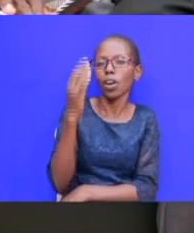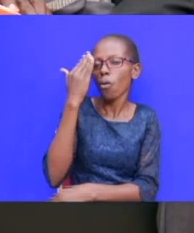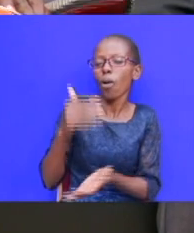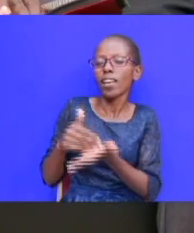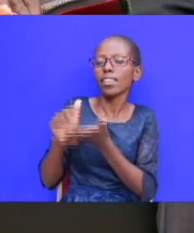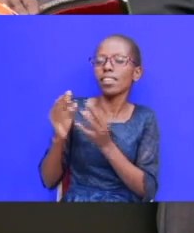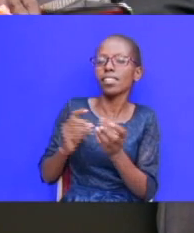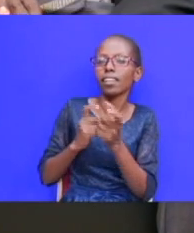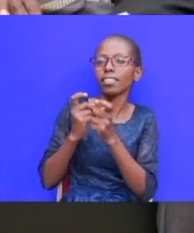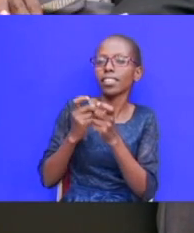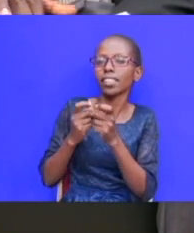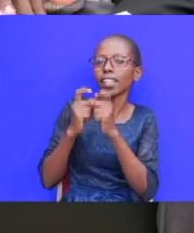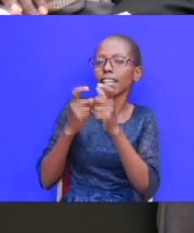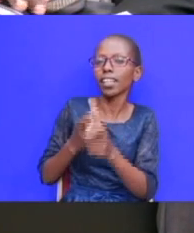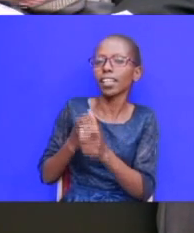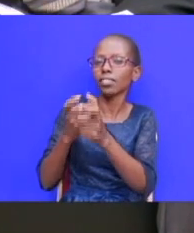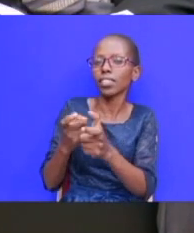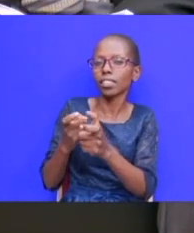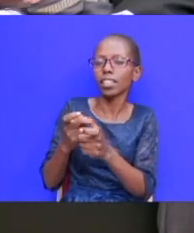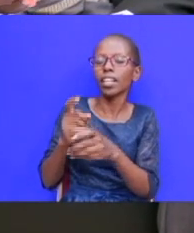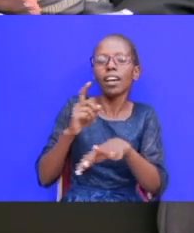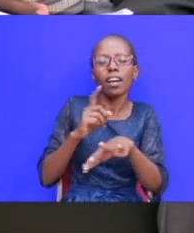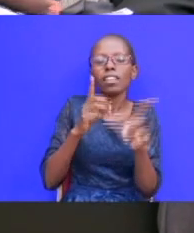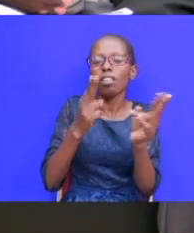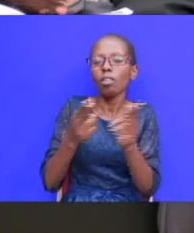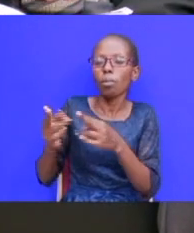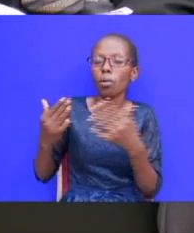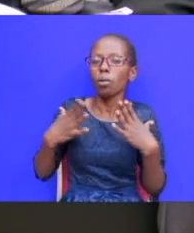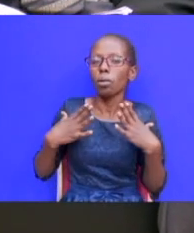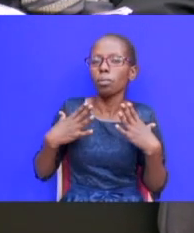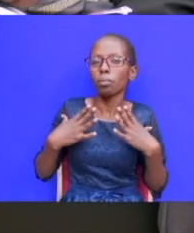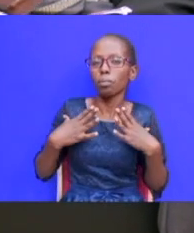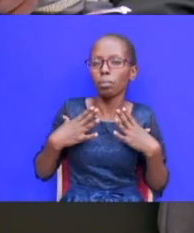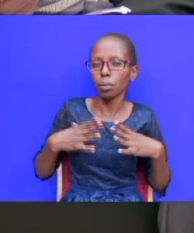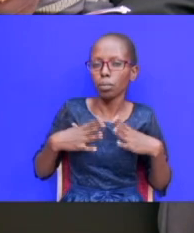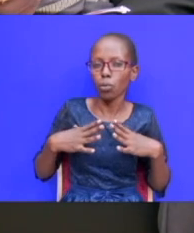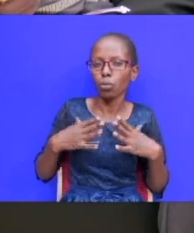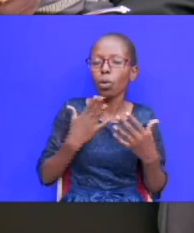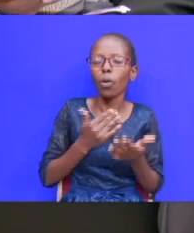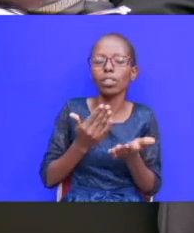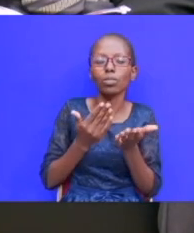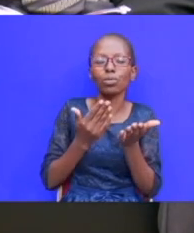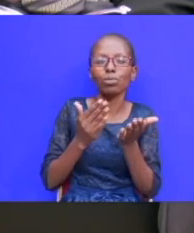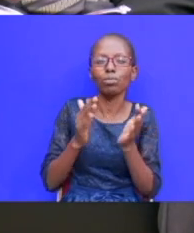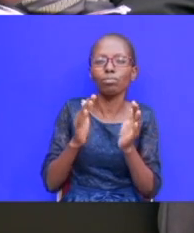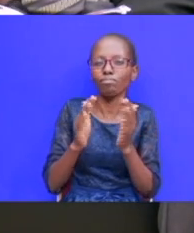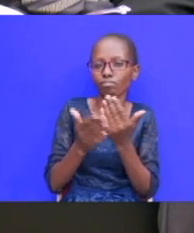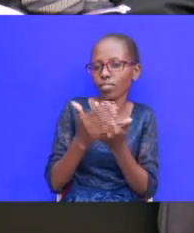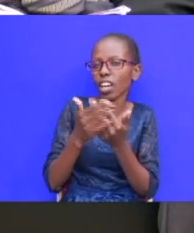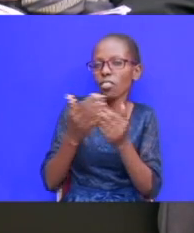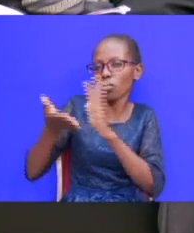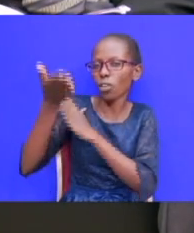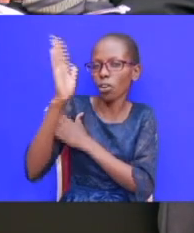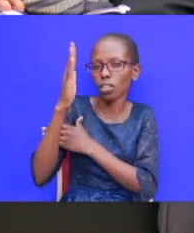but at at times as human beings we want to appease god i want to look at it in that way